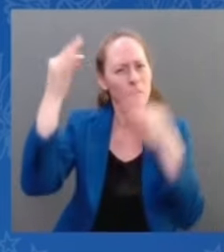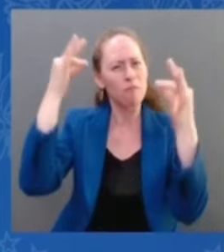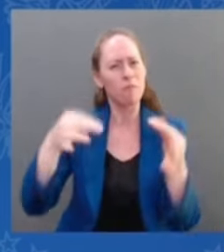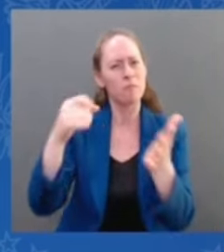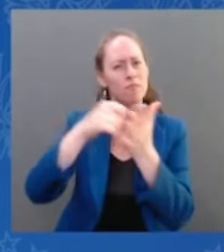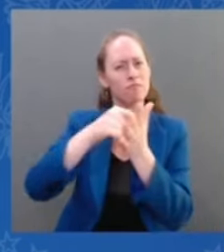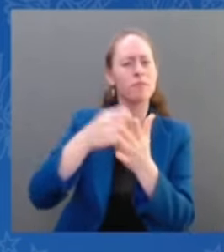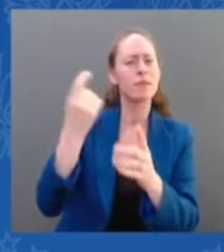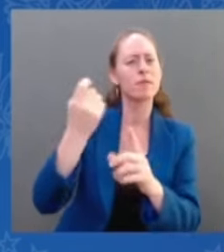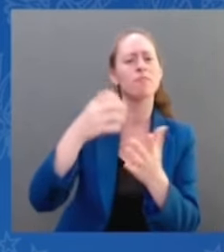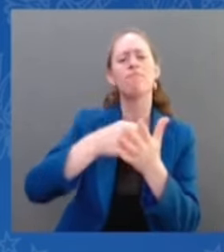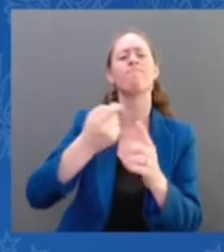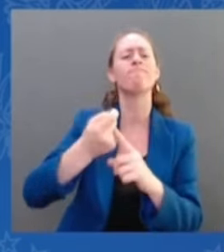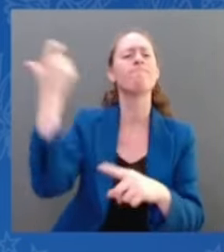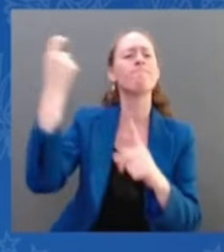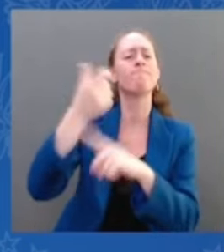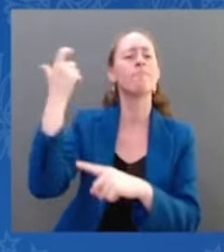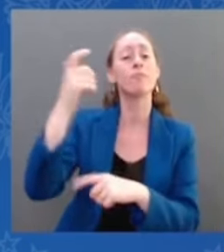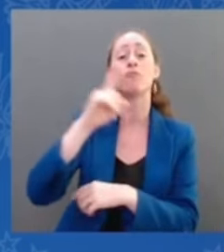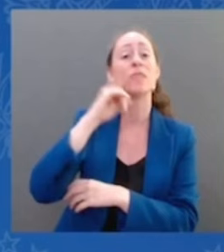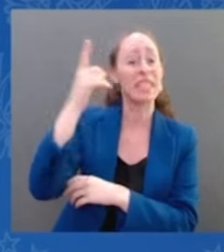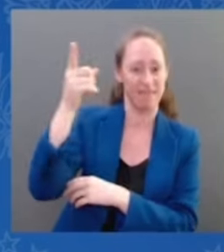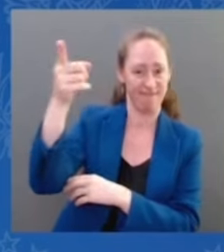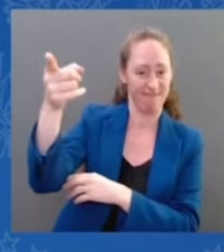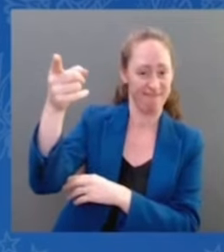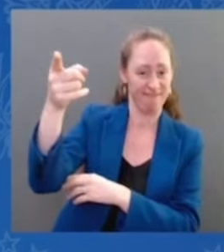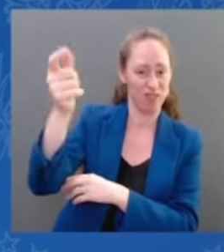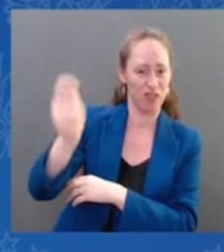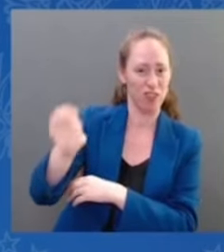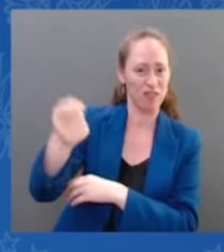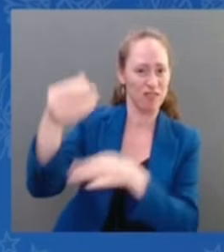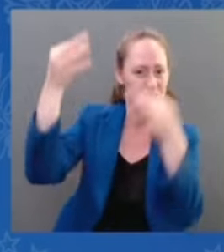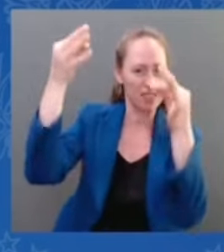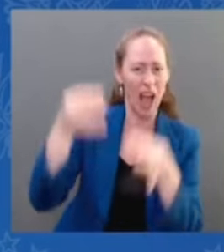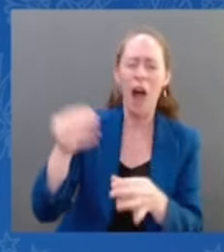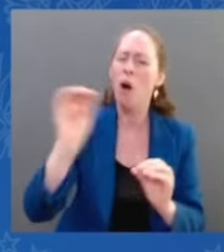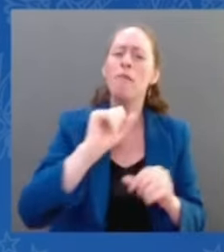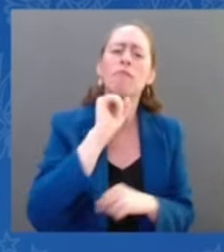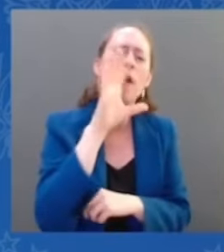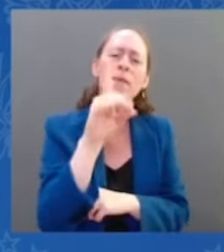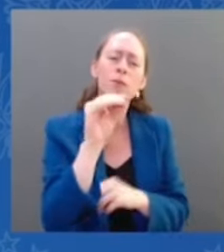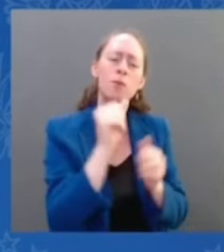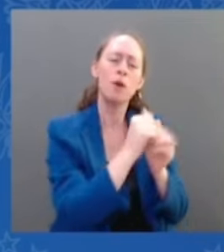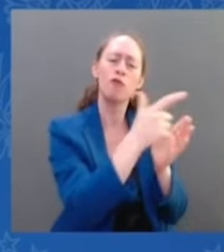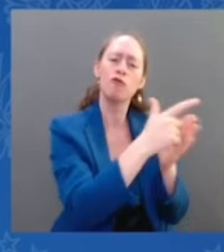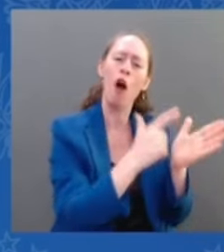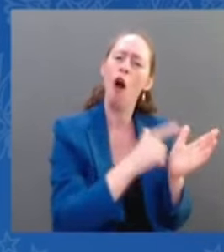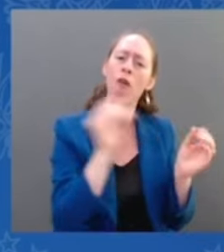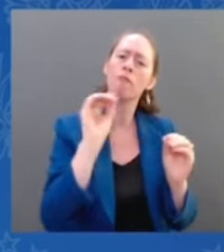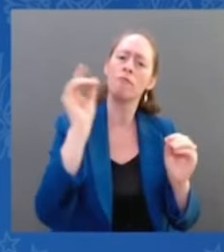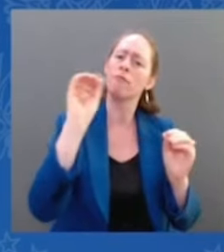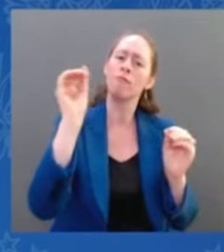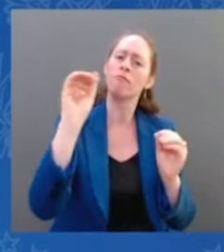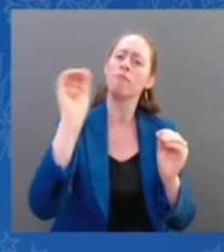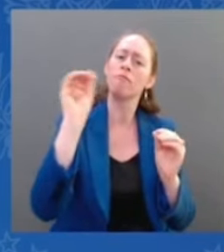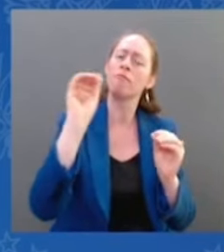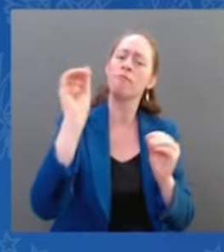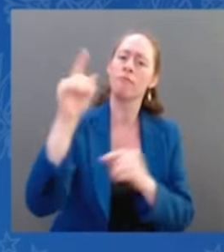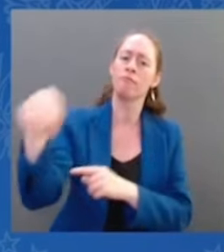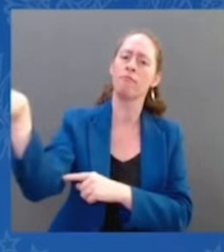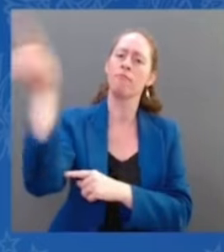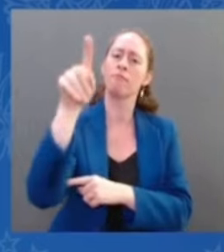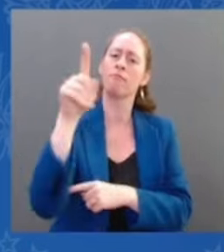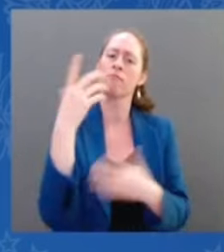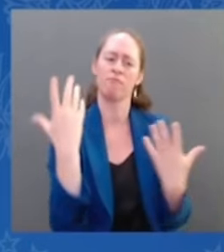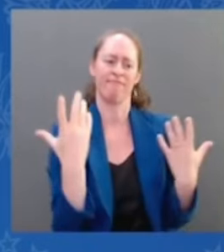antipathy toward Roe and the broader right to privacy. As the justice wrote in their dissent, and I quote, the majority